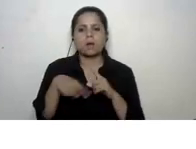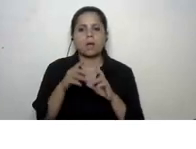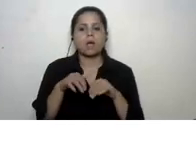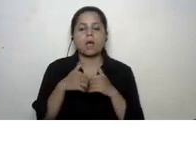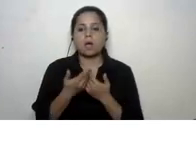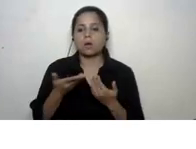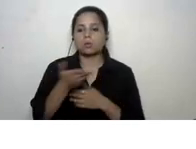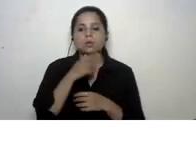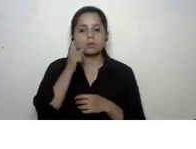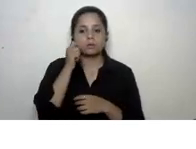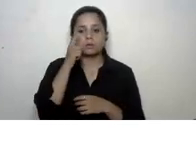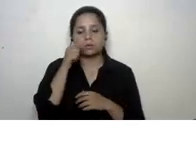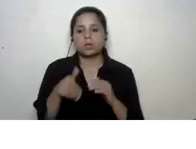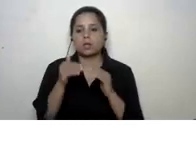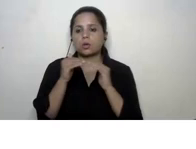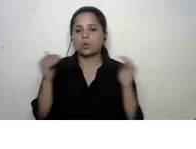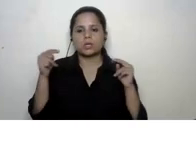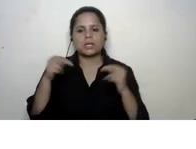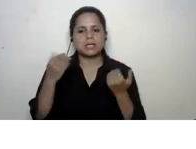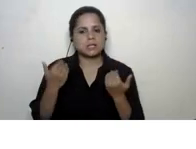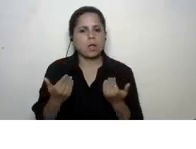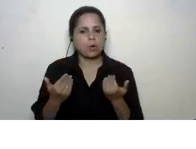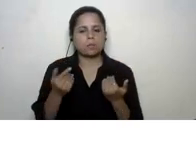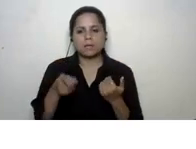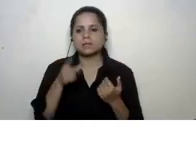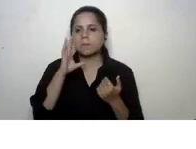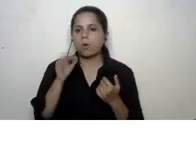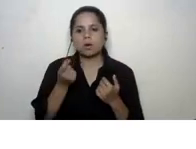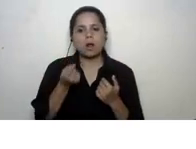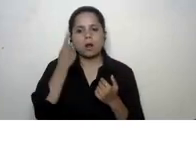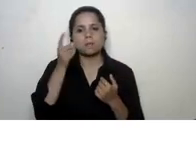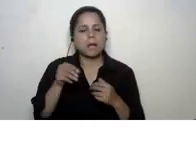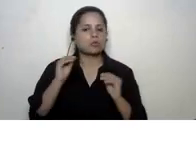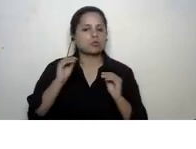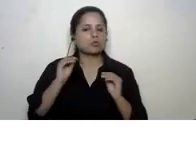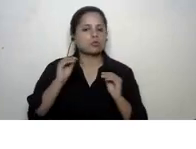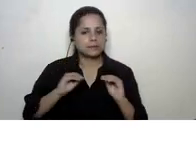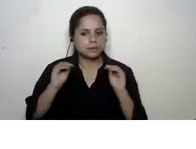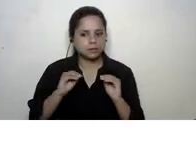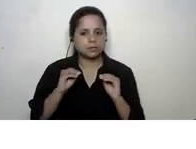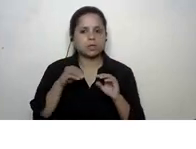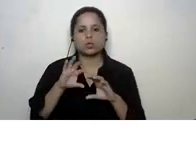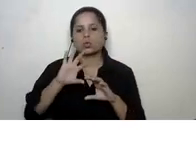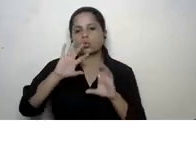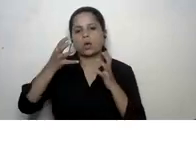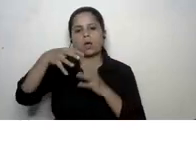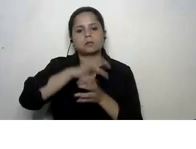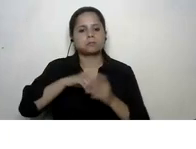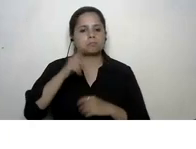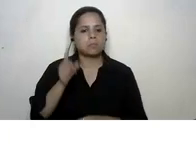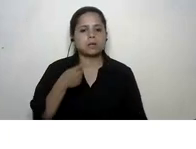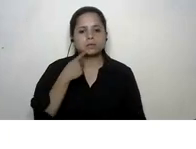gender equality is the lead of the hour and needs to be understood and taught in in the country yes